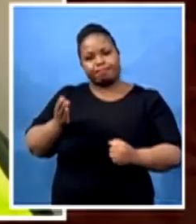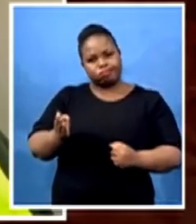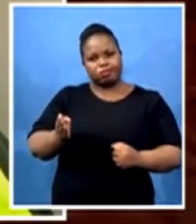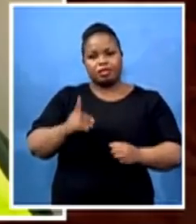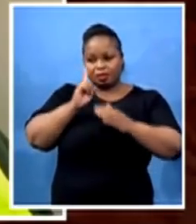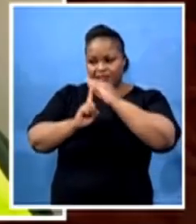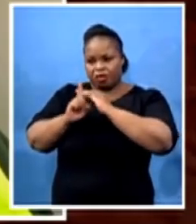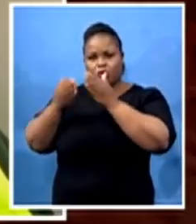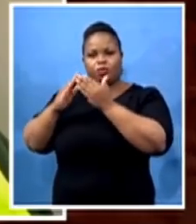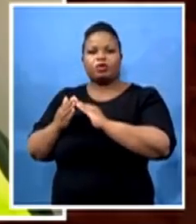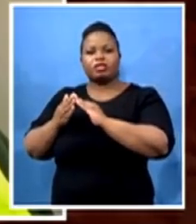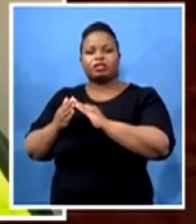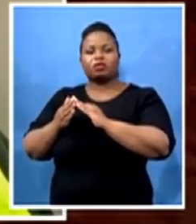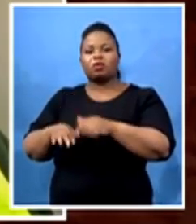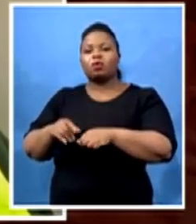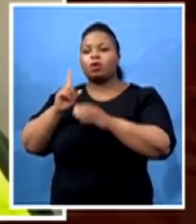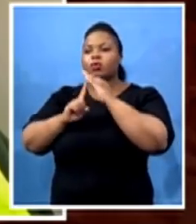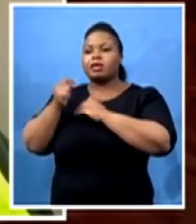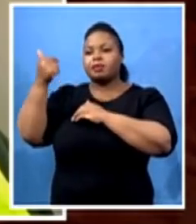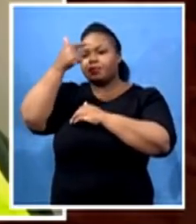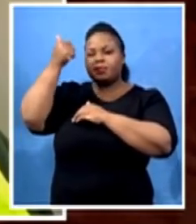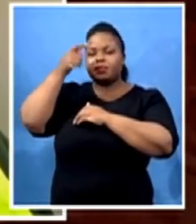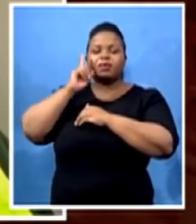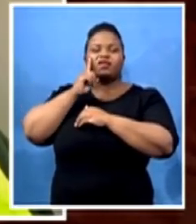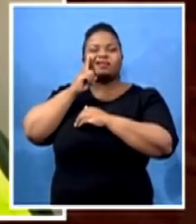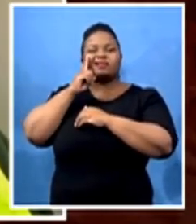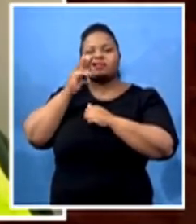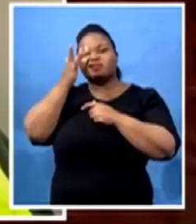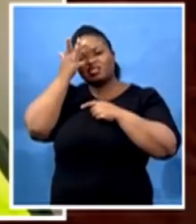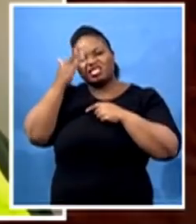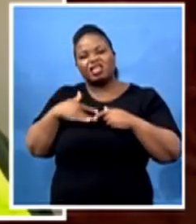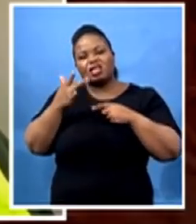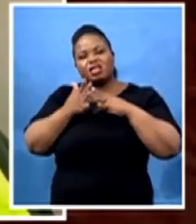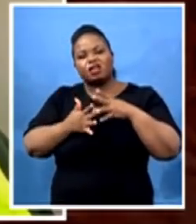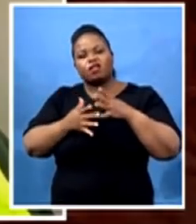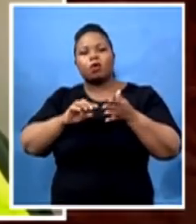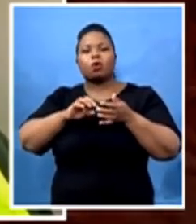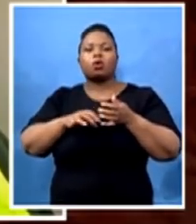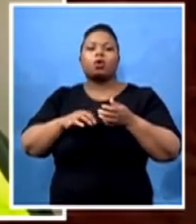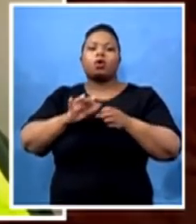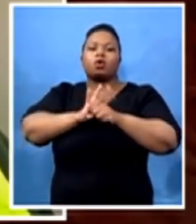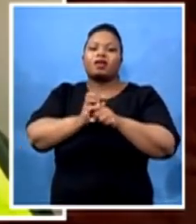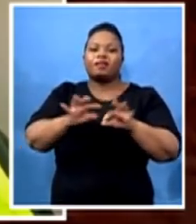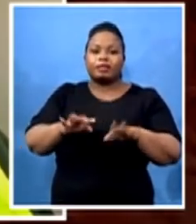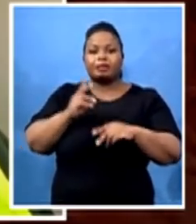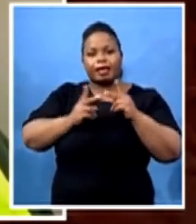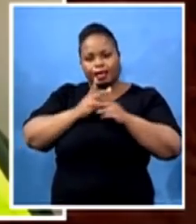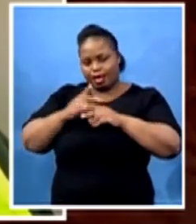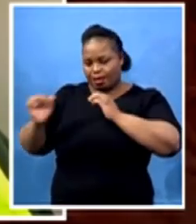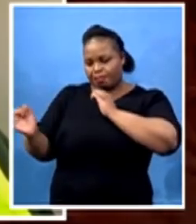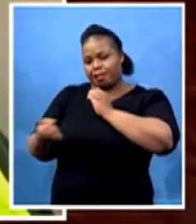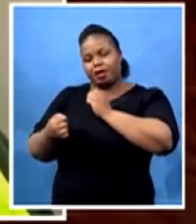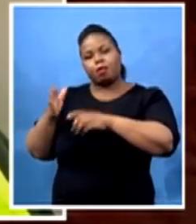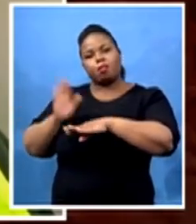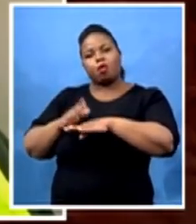COVID-19, but also looking at a number of comorbidities. Hence, we have brought in nurses who are doing the blood pressure testing,